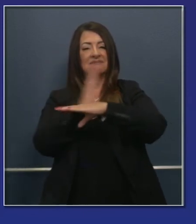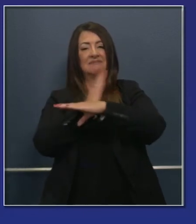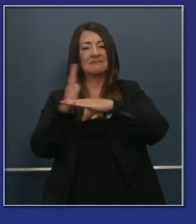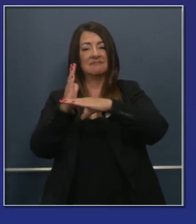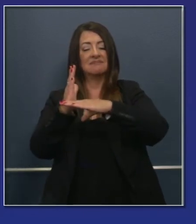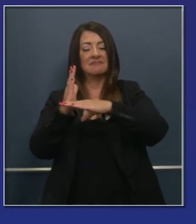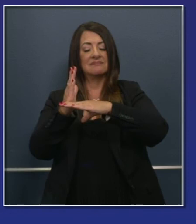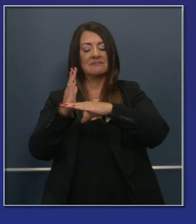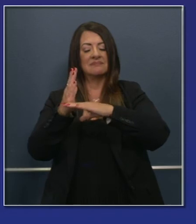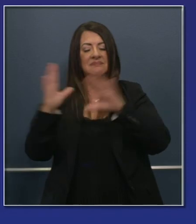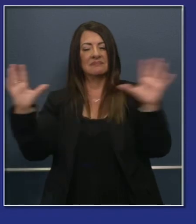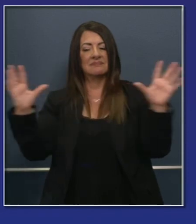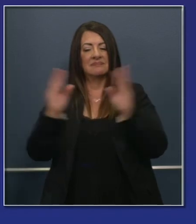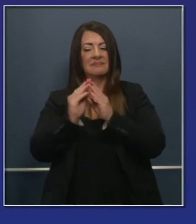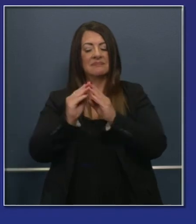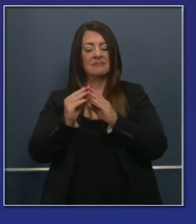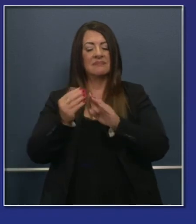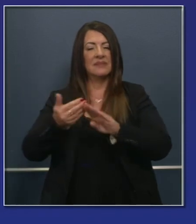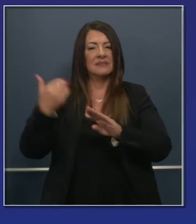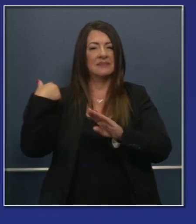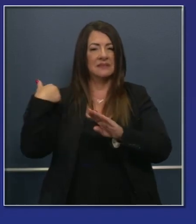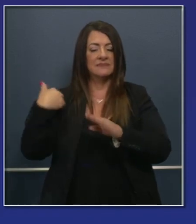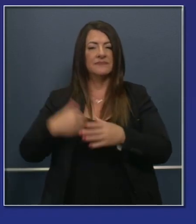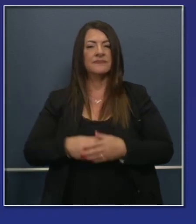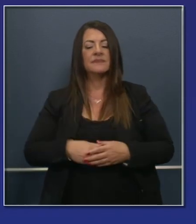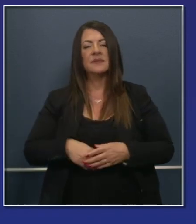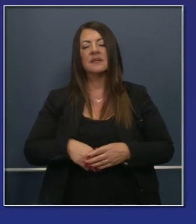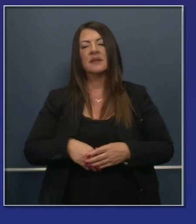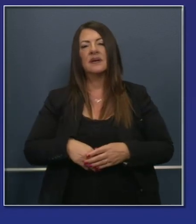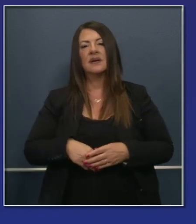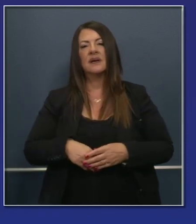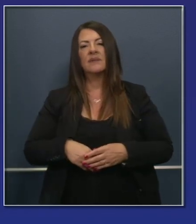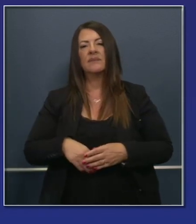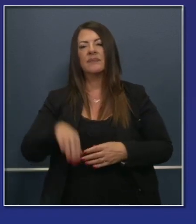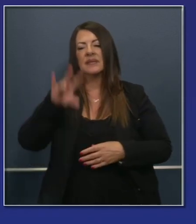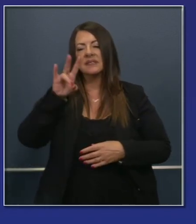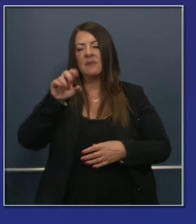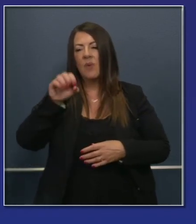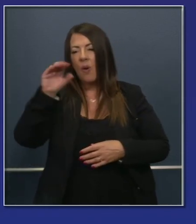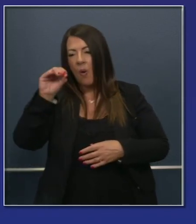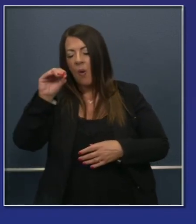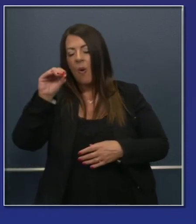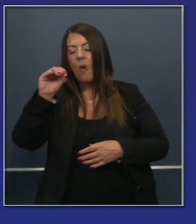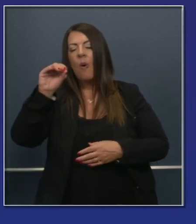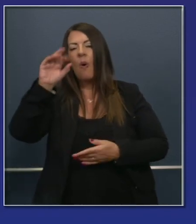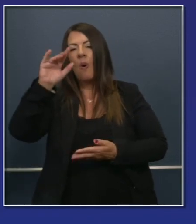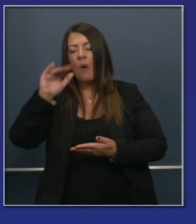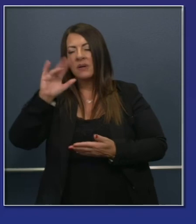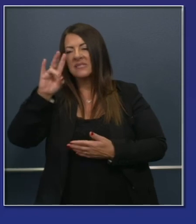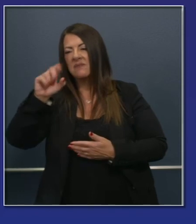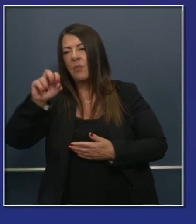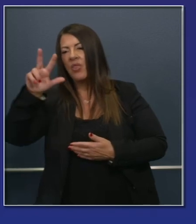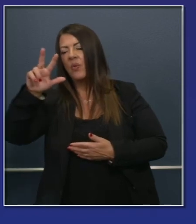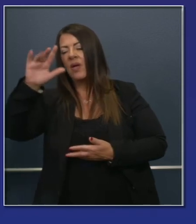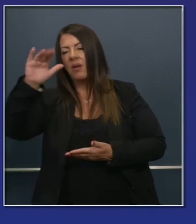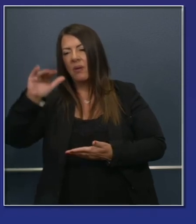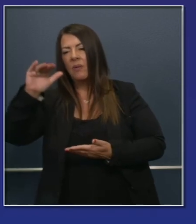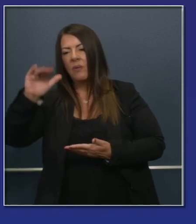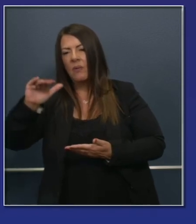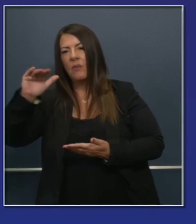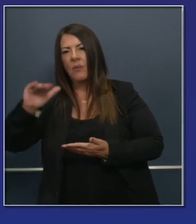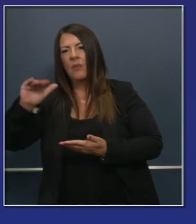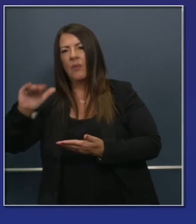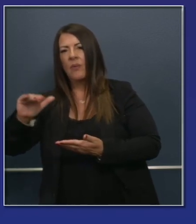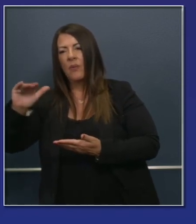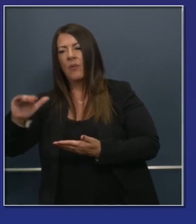it was even pre the last presentation at 7.0, over 7.3, dropping down, stabilizing, bouncing